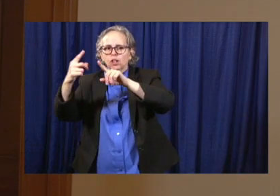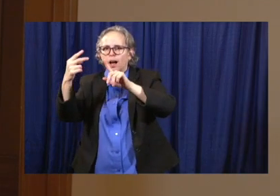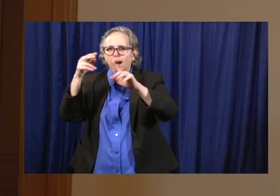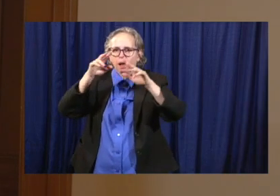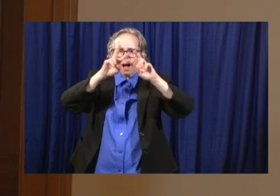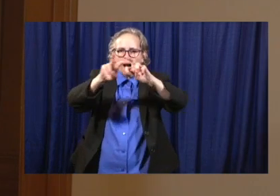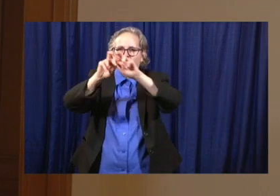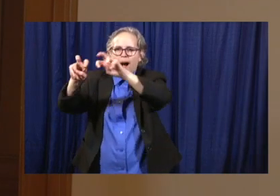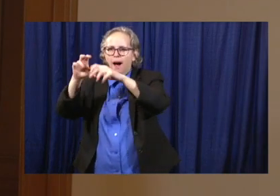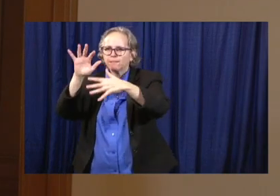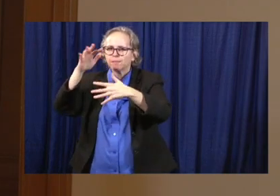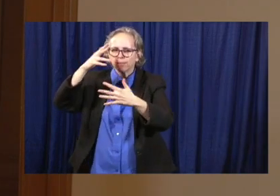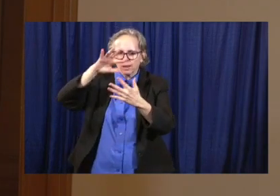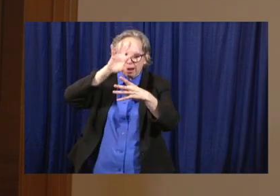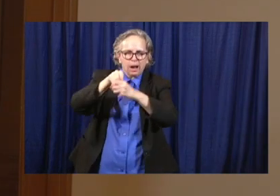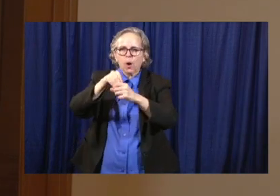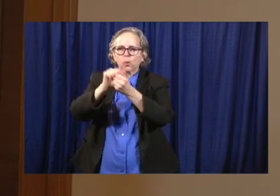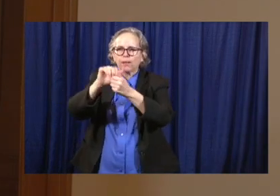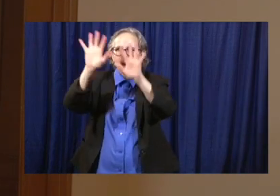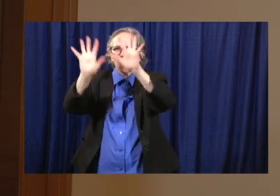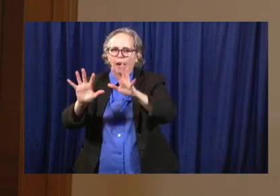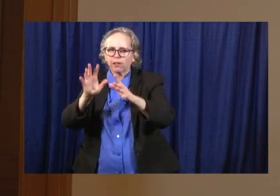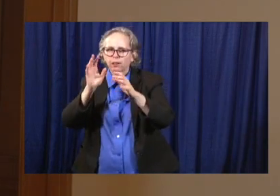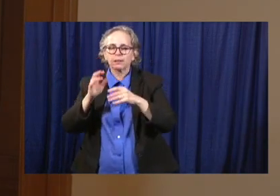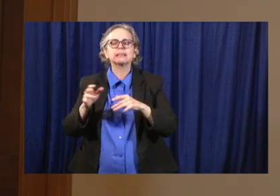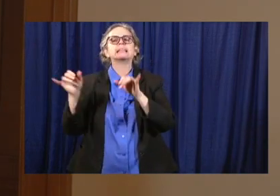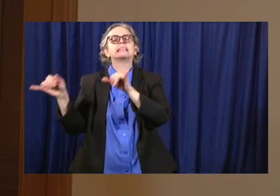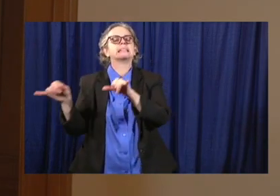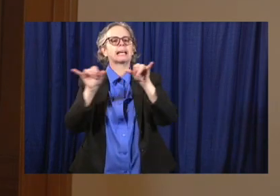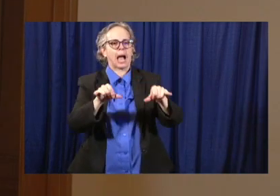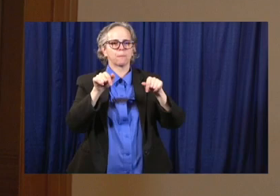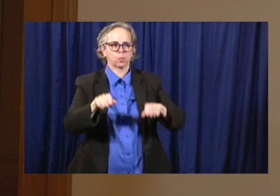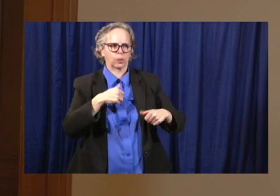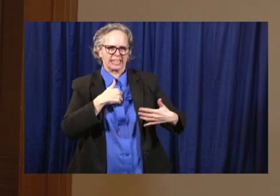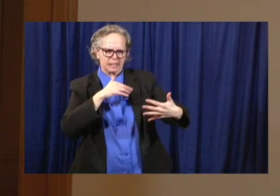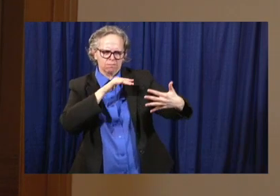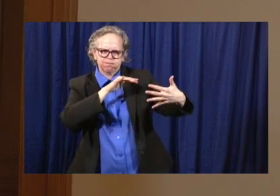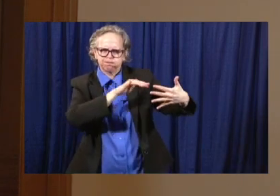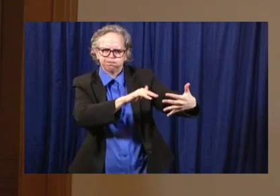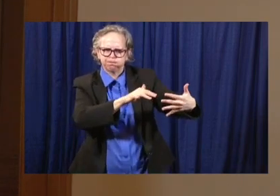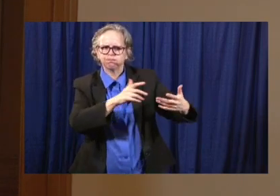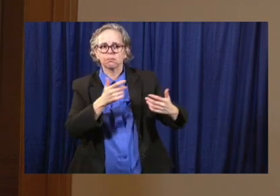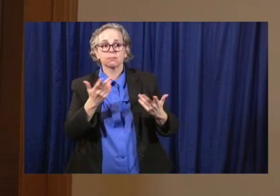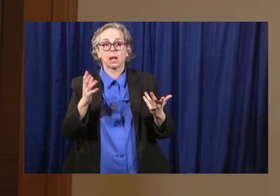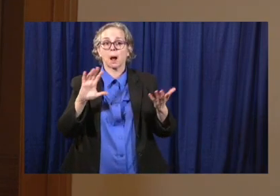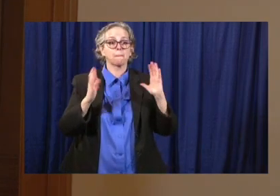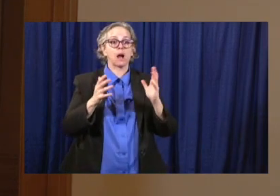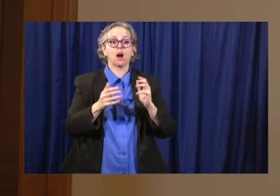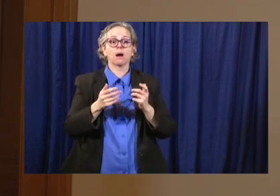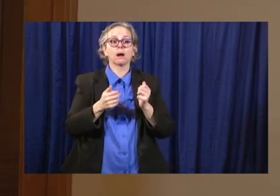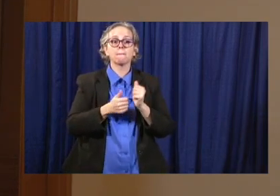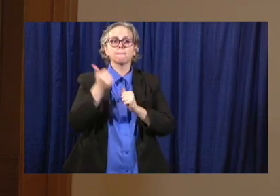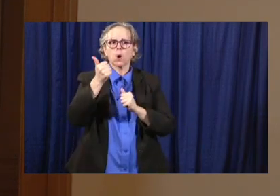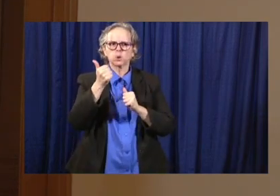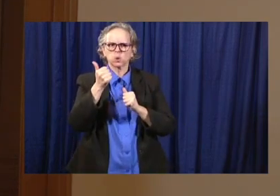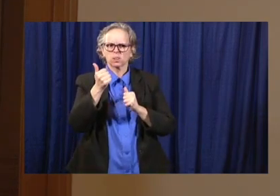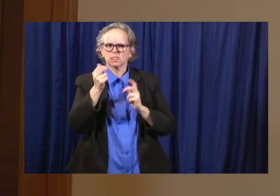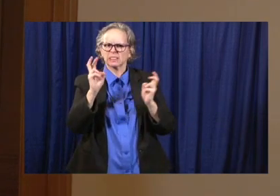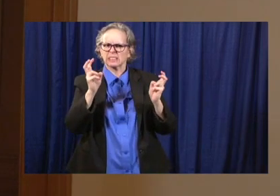this pandemic we look at the most conservative worst case scenarios and we heard some of that in our very